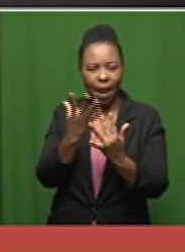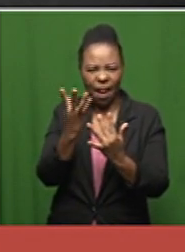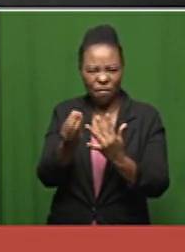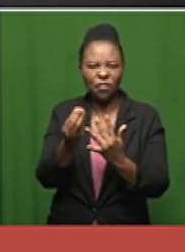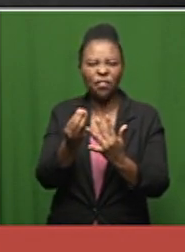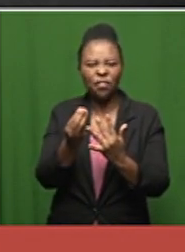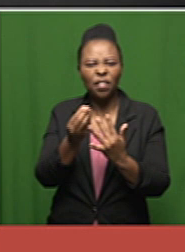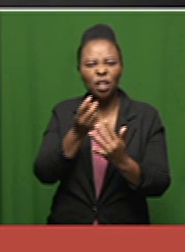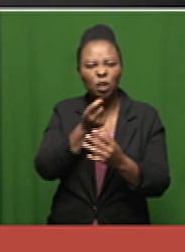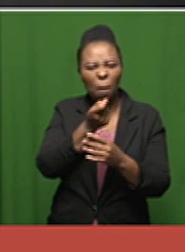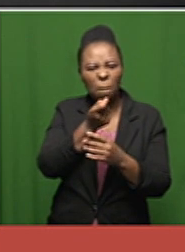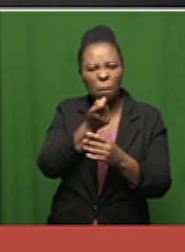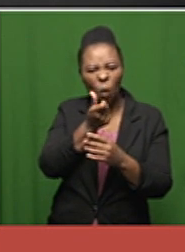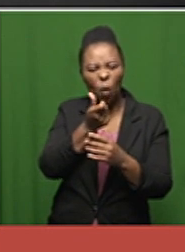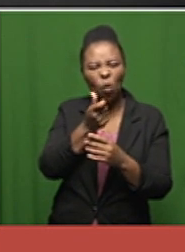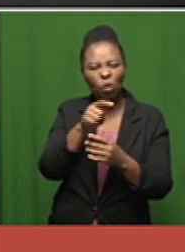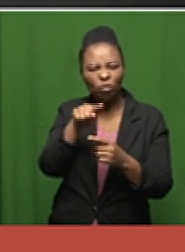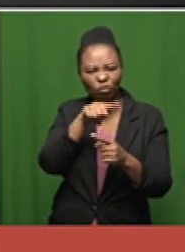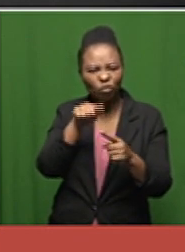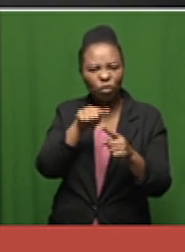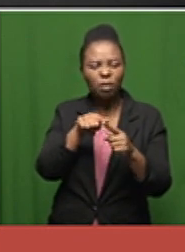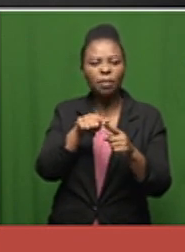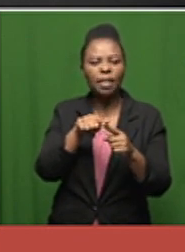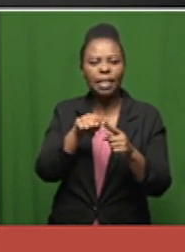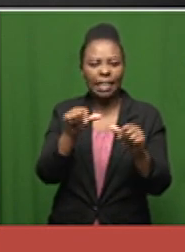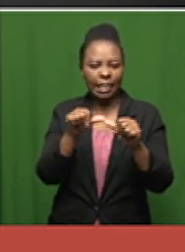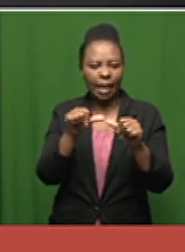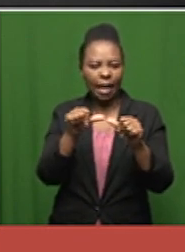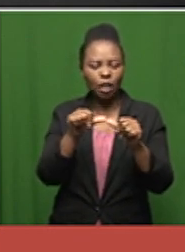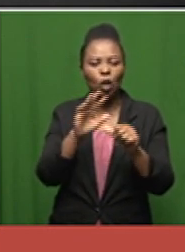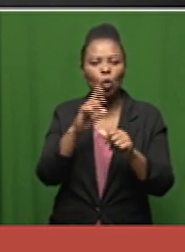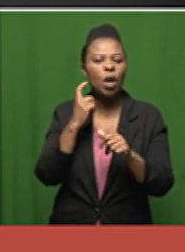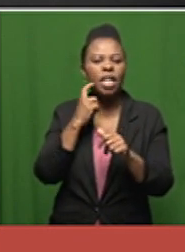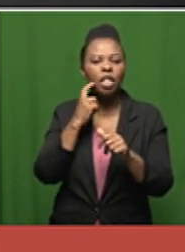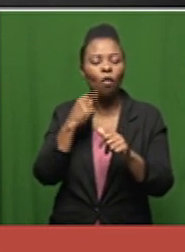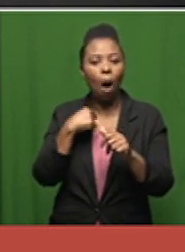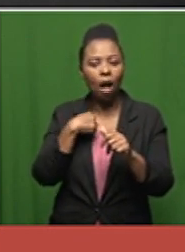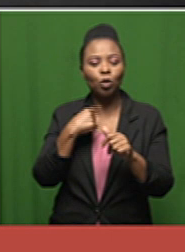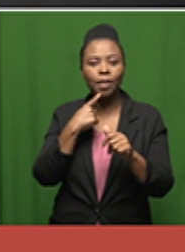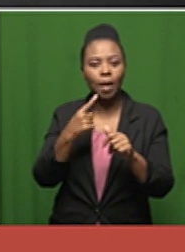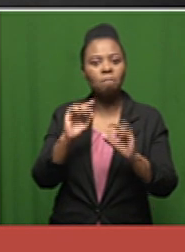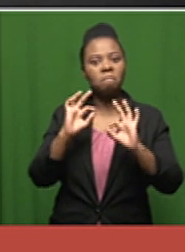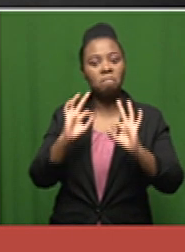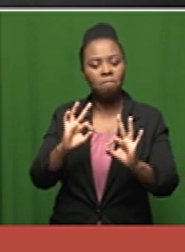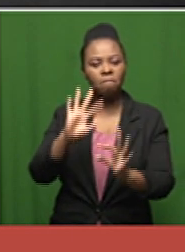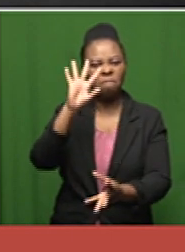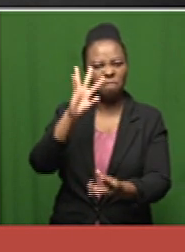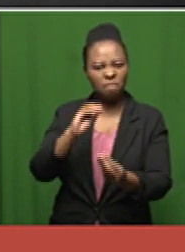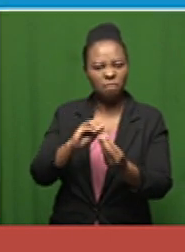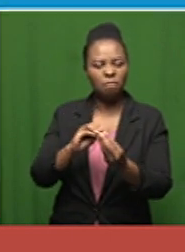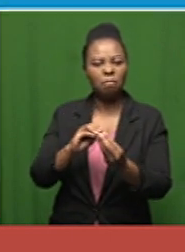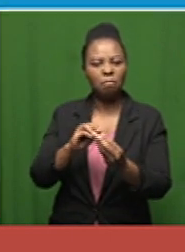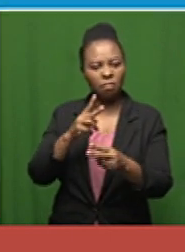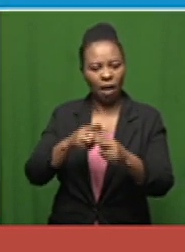that they were small in size so it's not um you know easy for us to reach a conclusion uh based on this